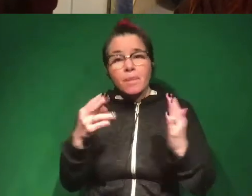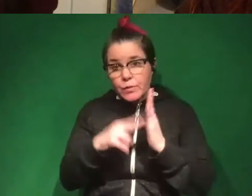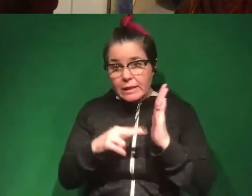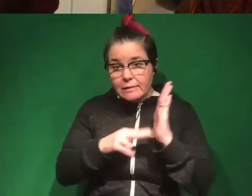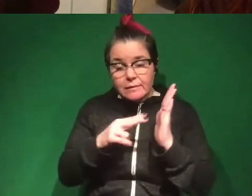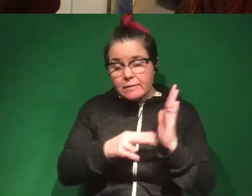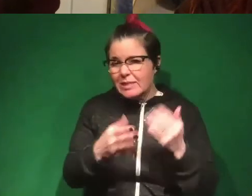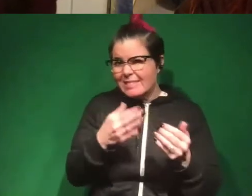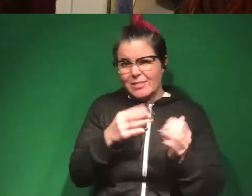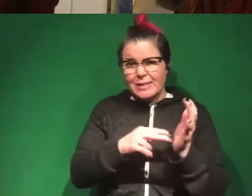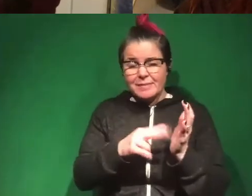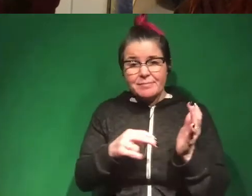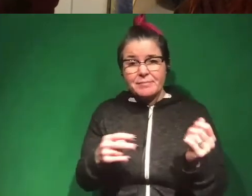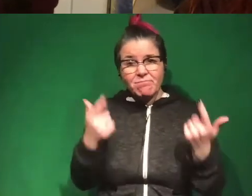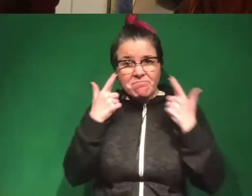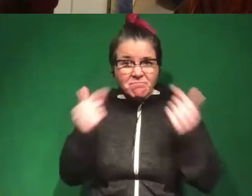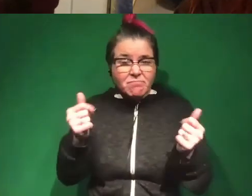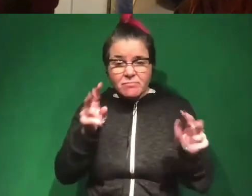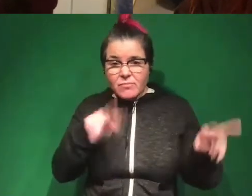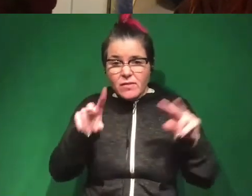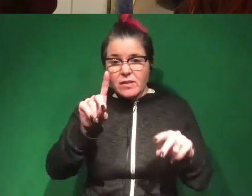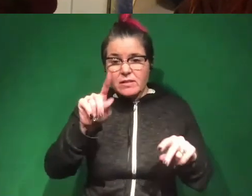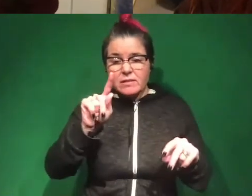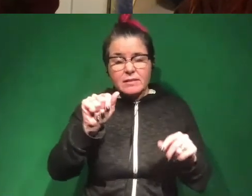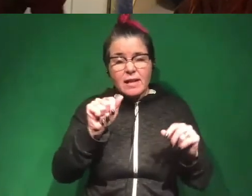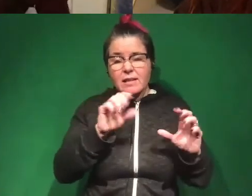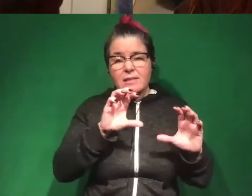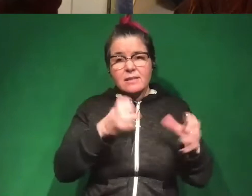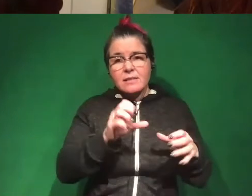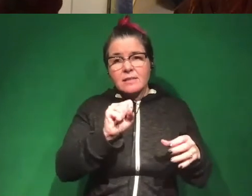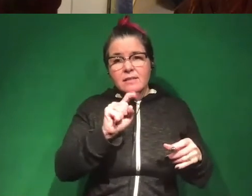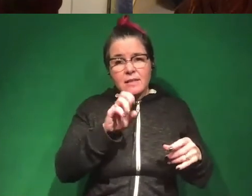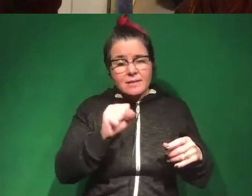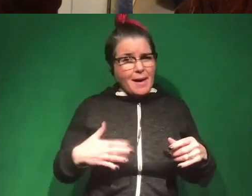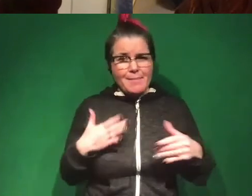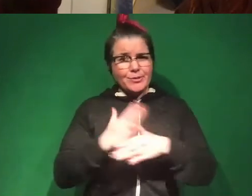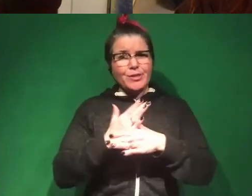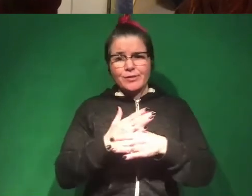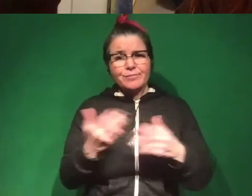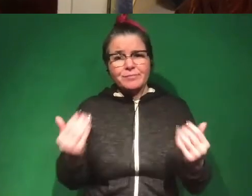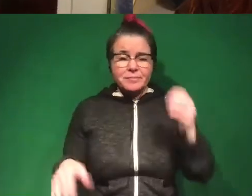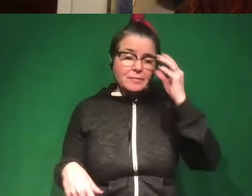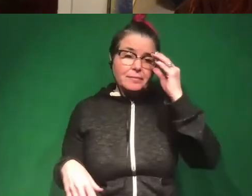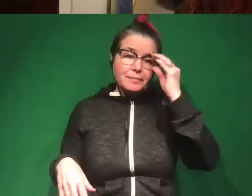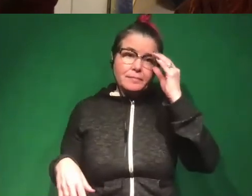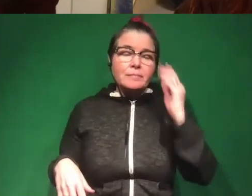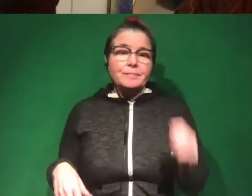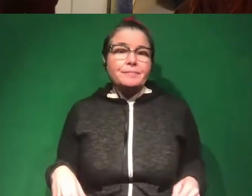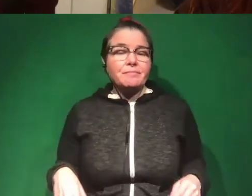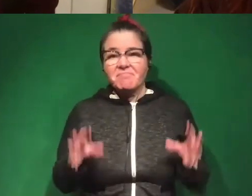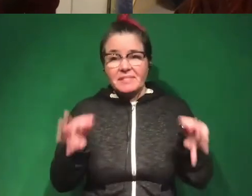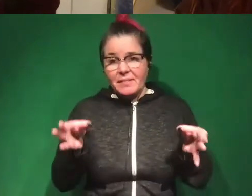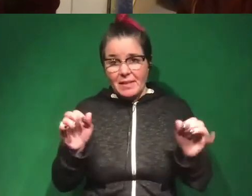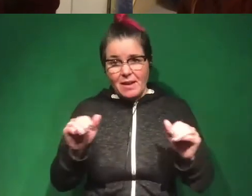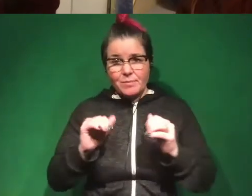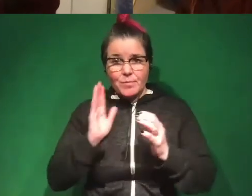readable papers. Uh, feel free to look for data sets. Again, happy to share those and do your own, you know, knowledge building work and sharing that way too. That's absolutely a way to help.